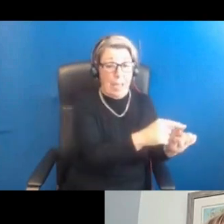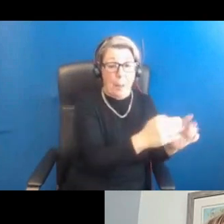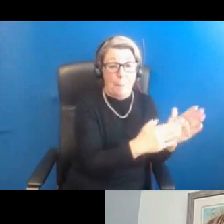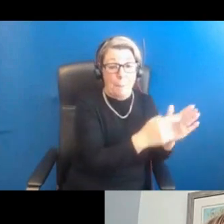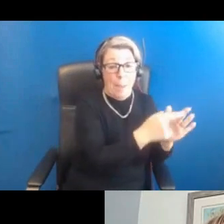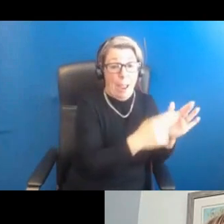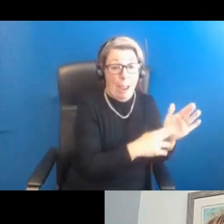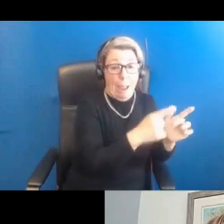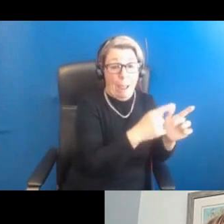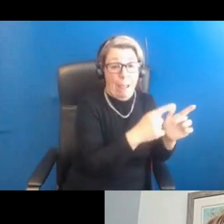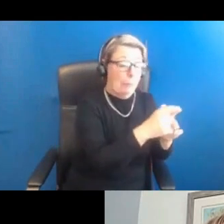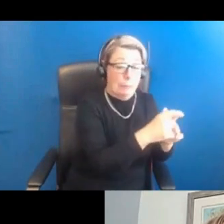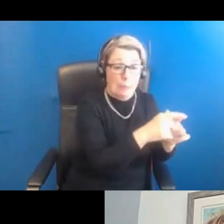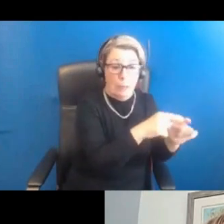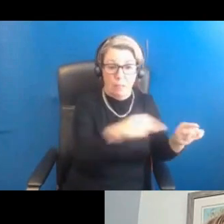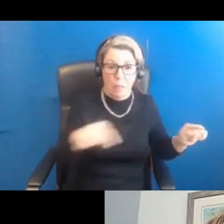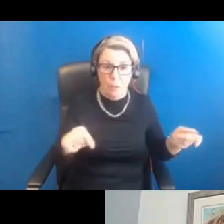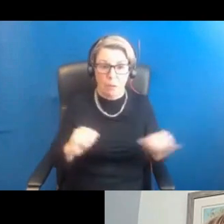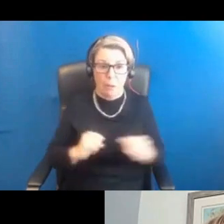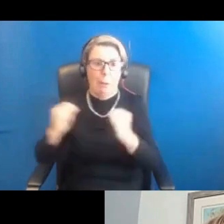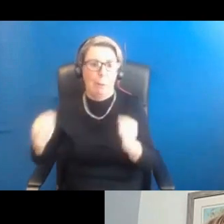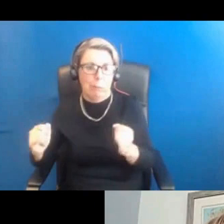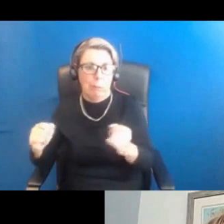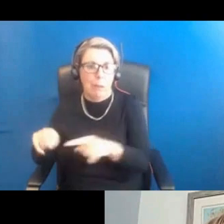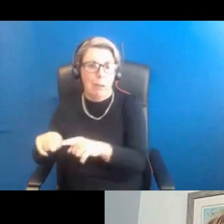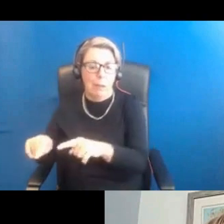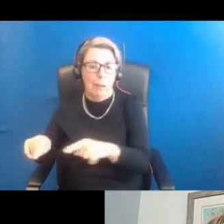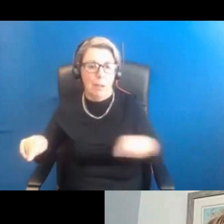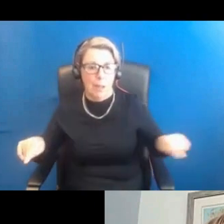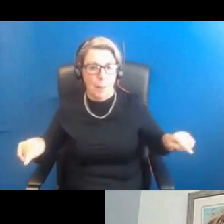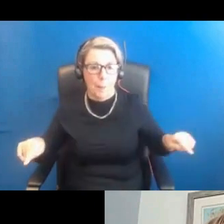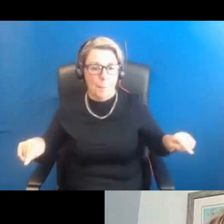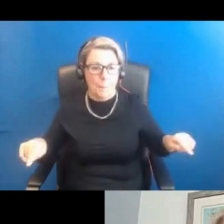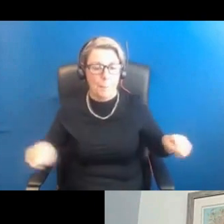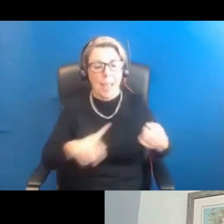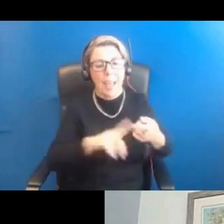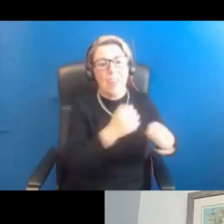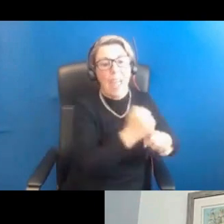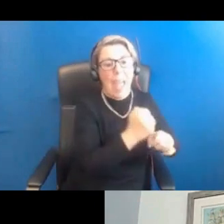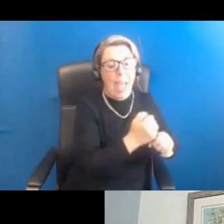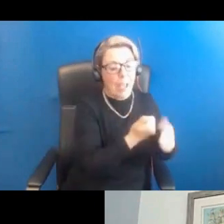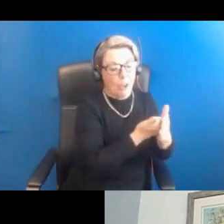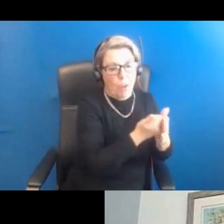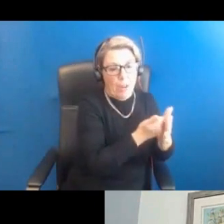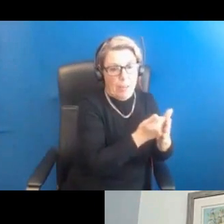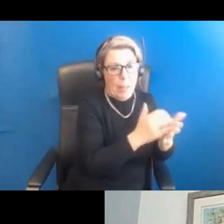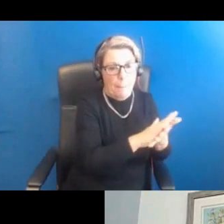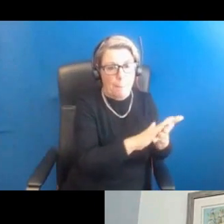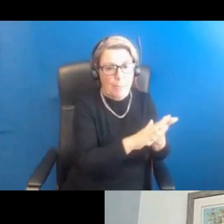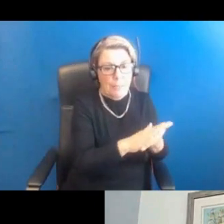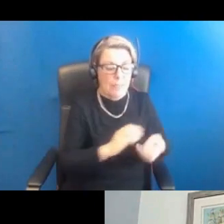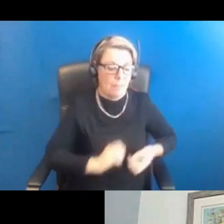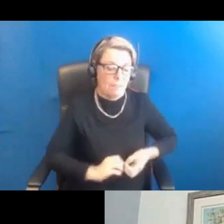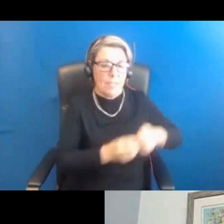spectrum, and the good news is that as long as you're growing and releasing eggs regularly, you know, your fertility will be normal, and those